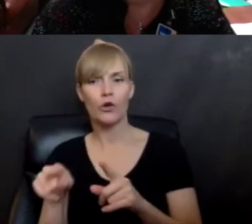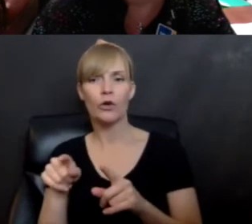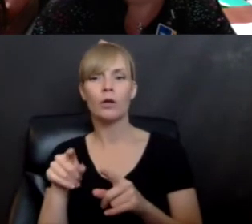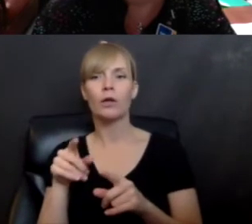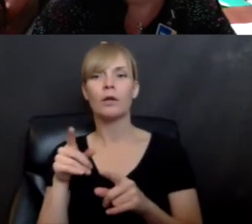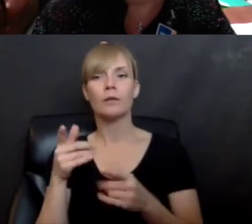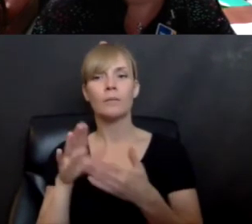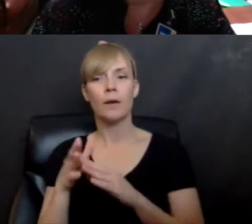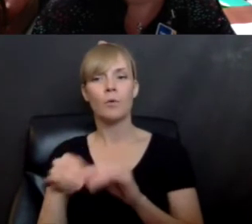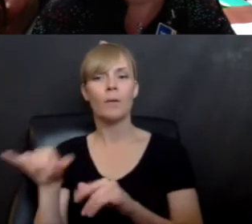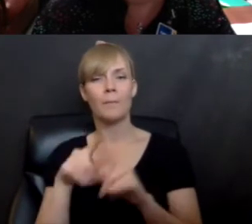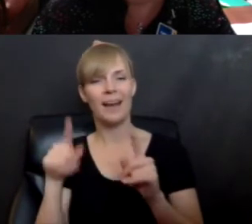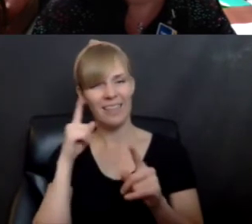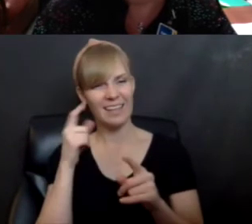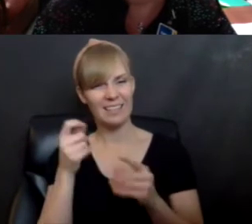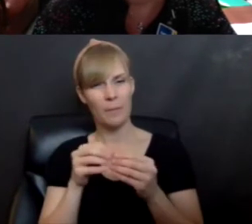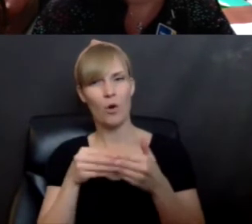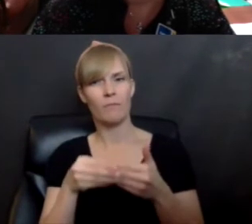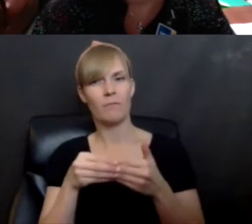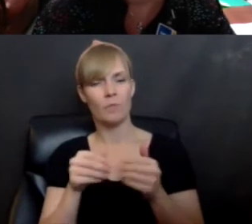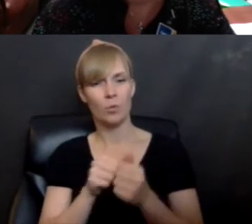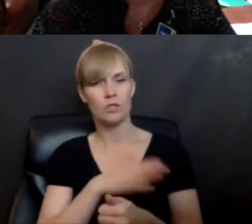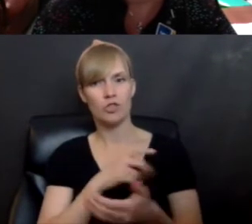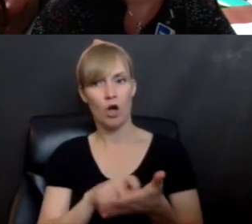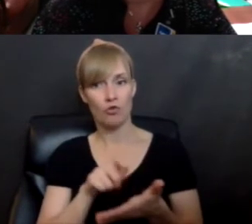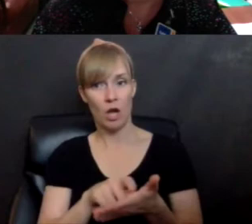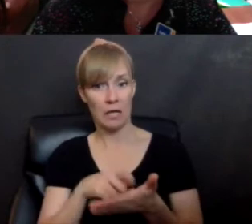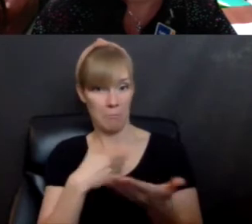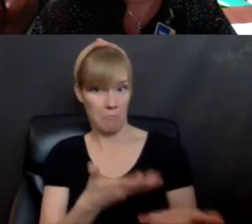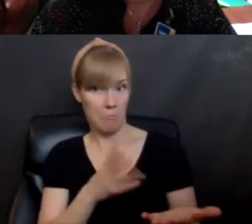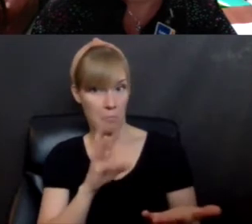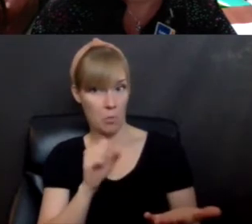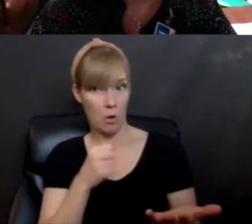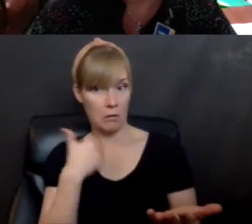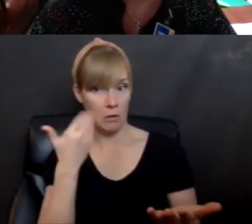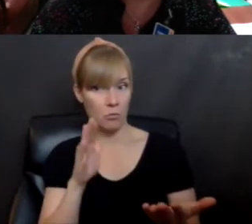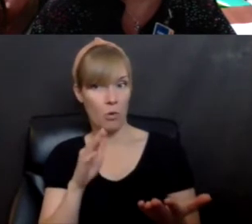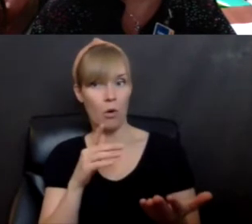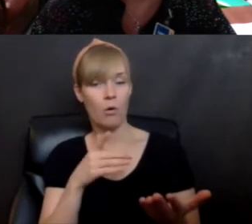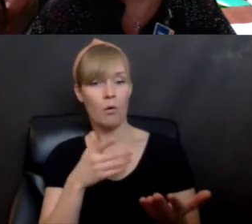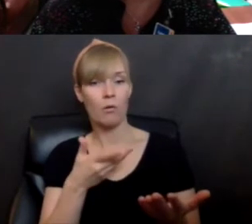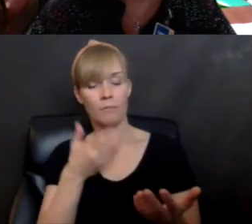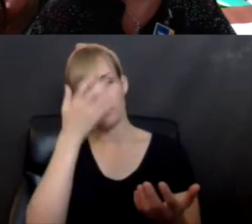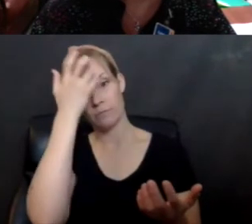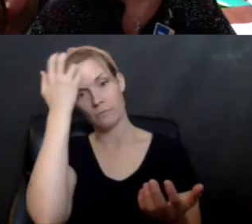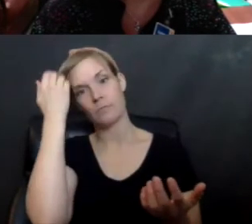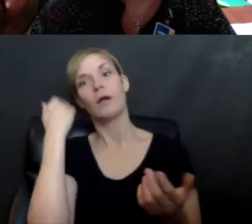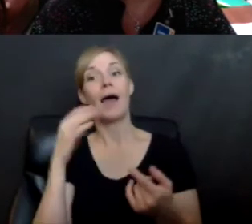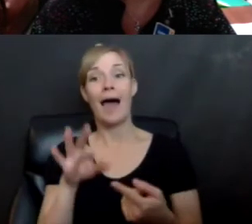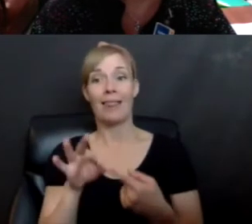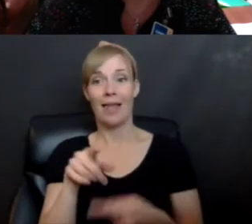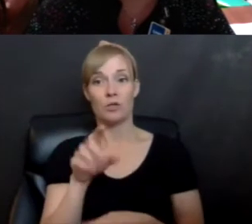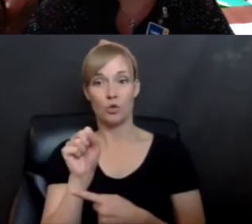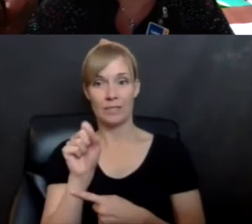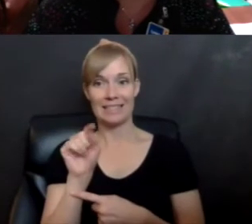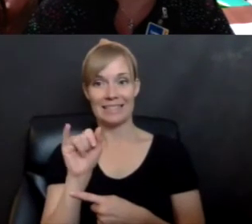leeway in songwriting. So I don't know what you think about that at Liberty to sing it how you want, unless you're staying. And then it has to